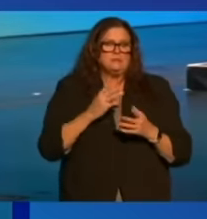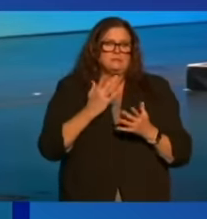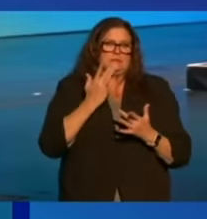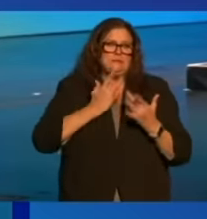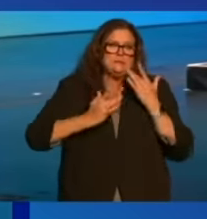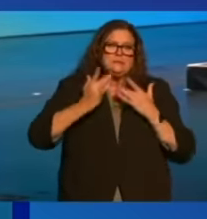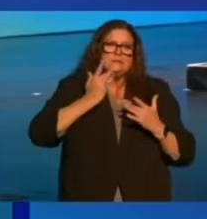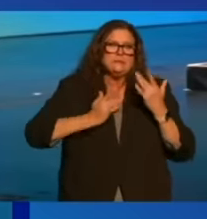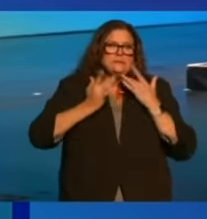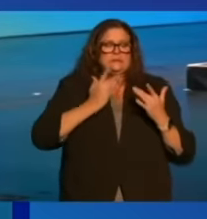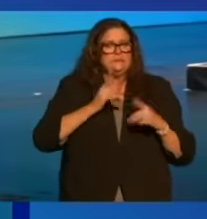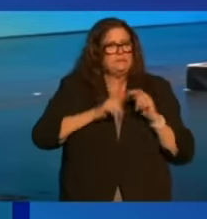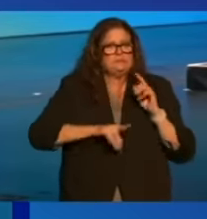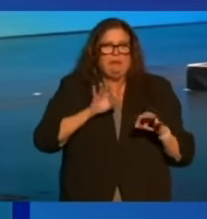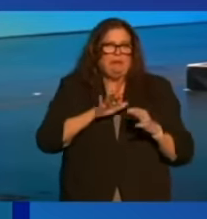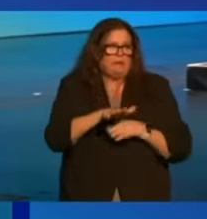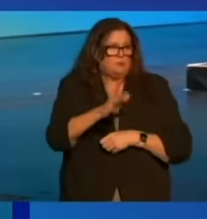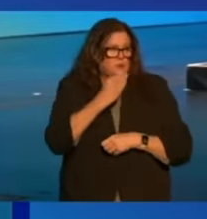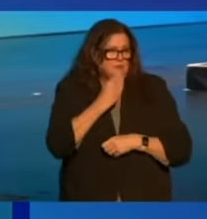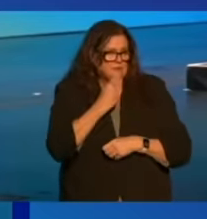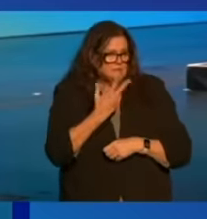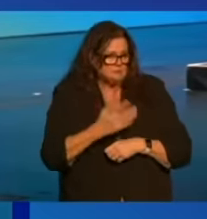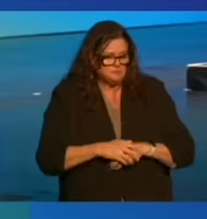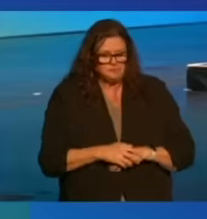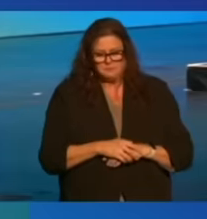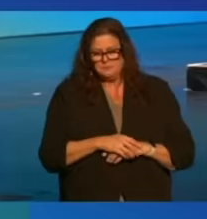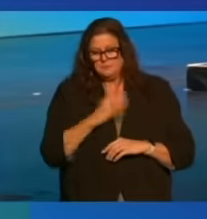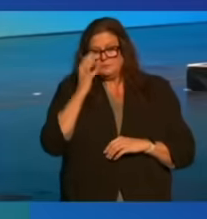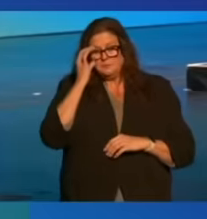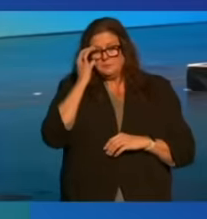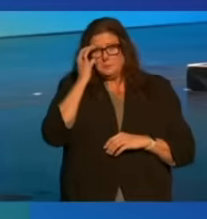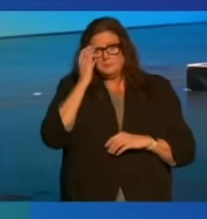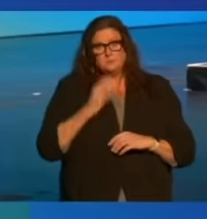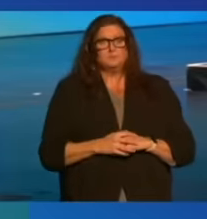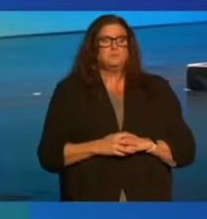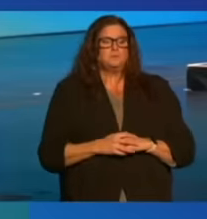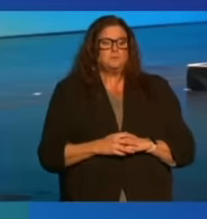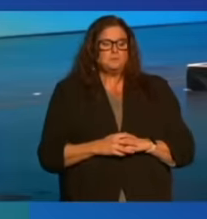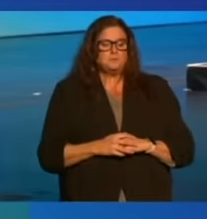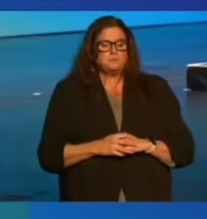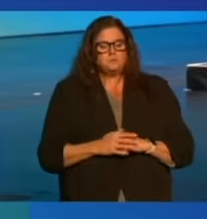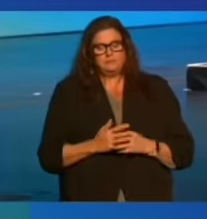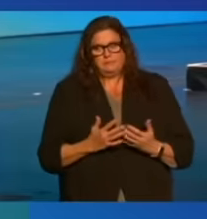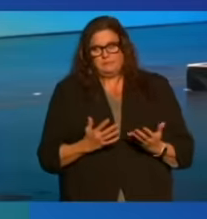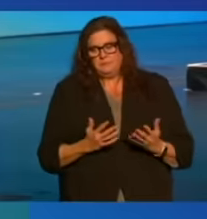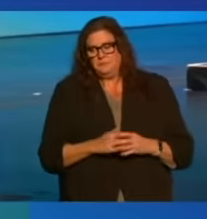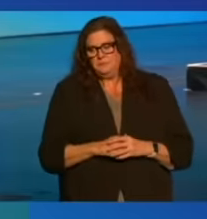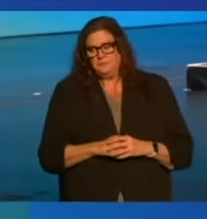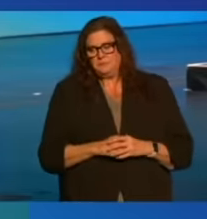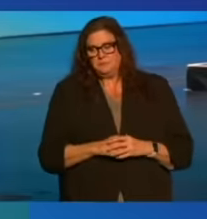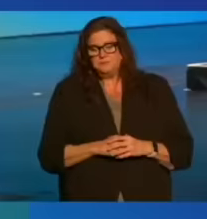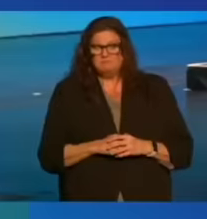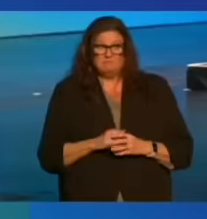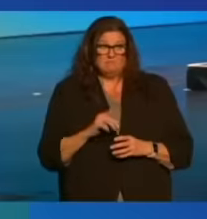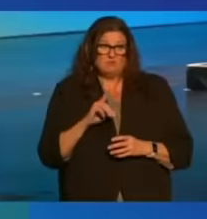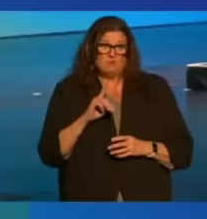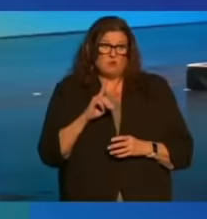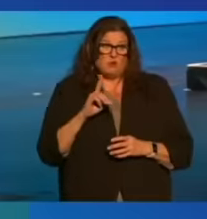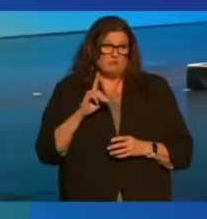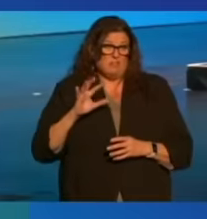enough to eat for centuries,